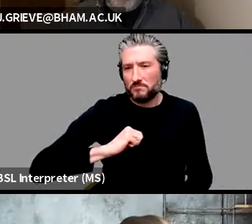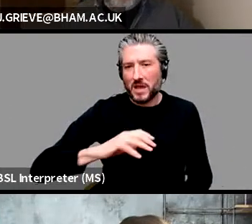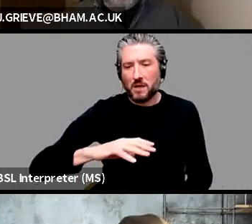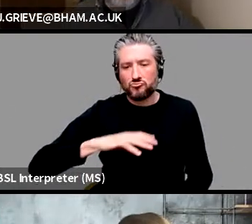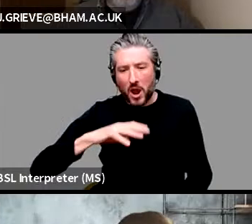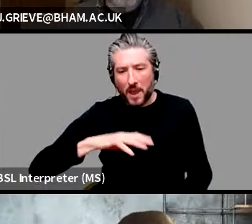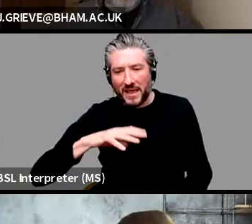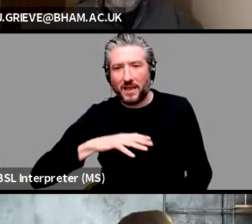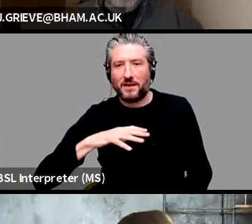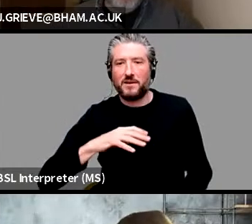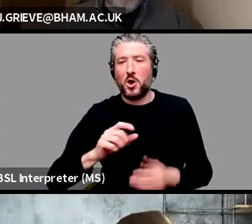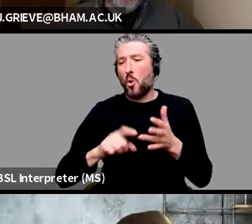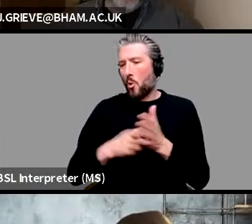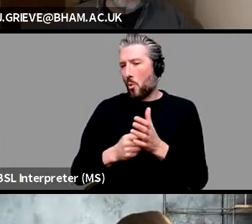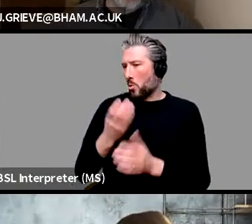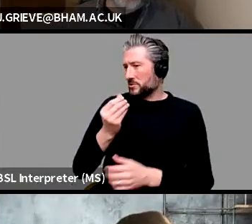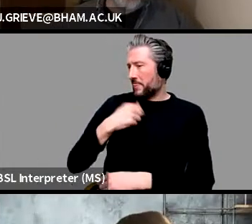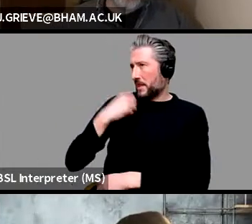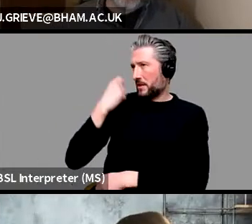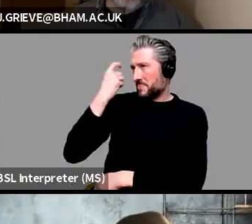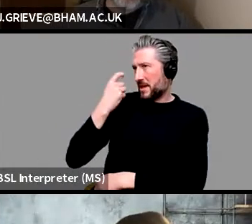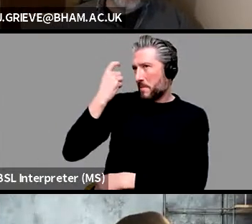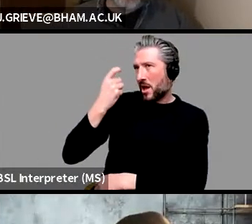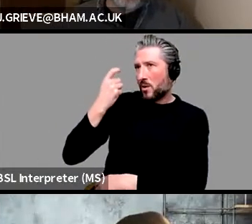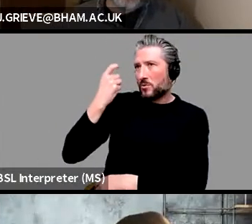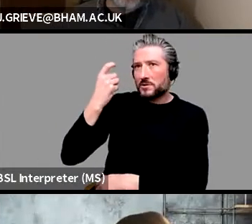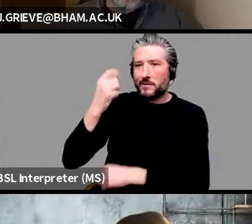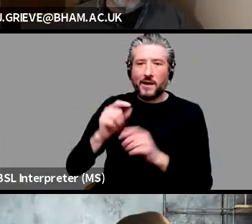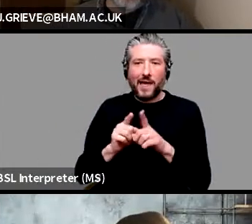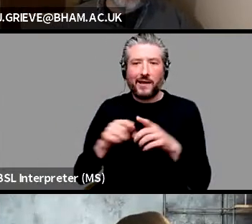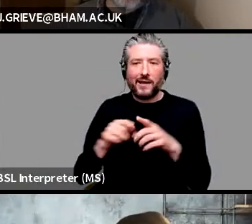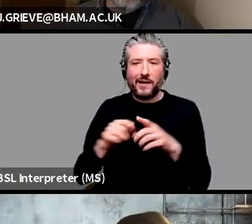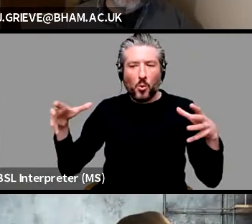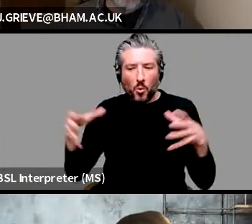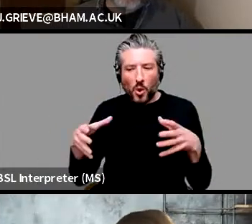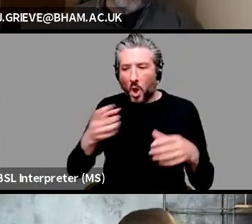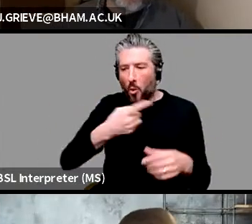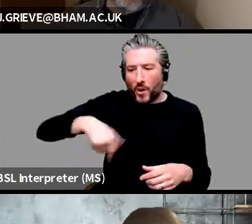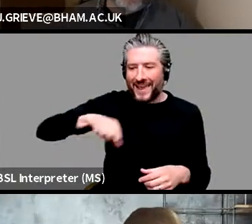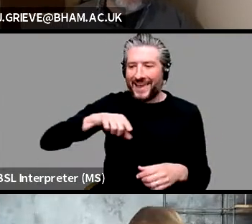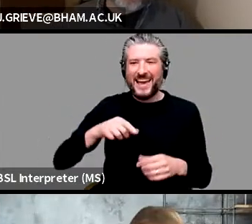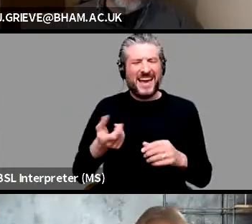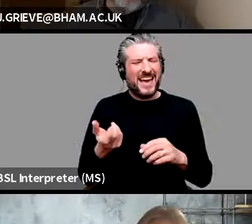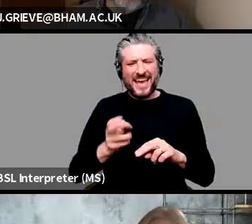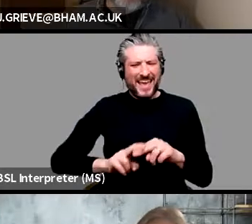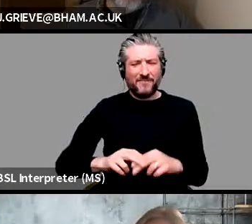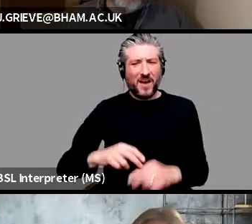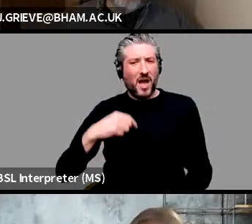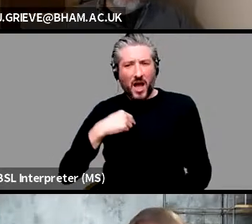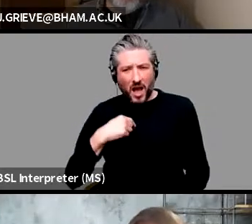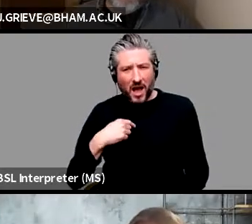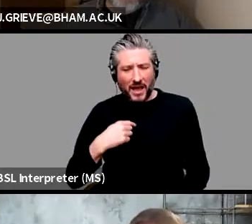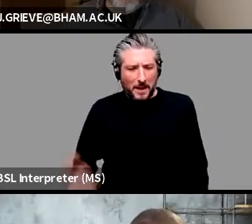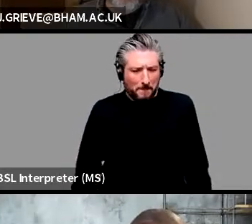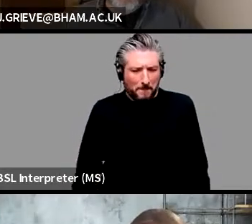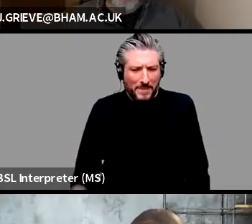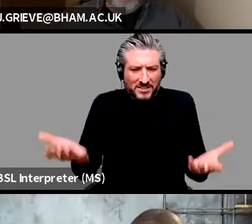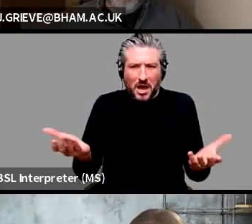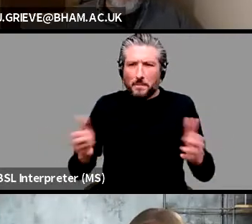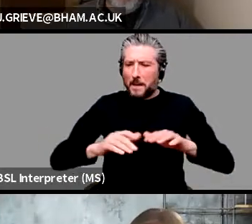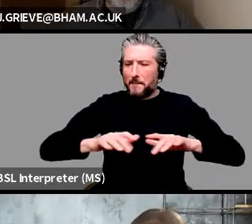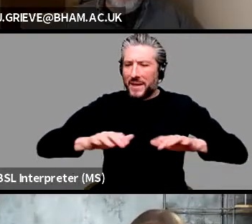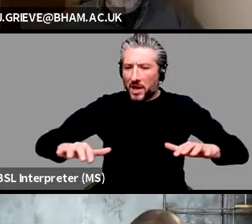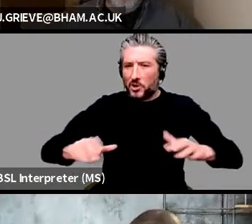thinking about we like as a, you know, as a collective or like we each picked up a piano or we all, we picked up one piano. I don't know, but